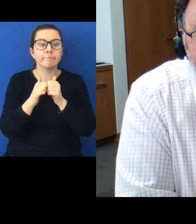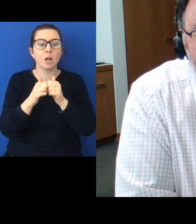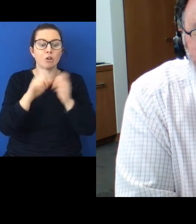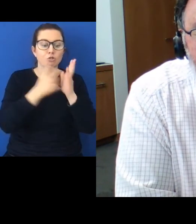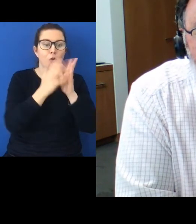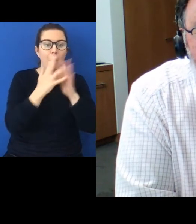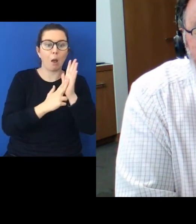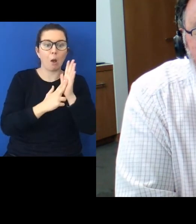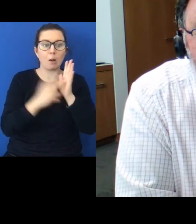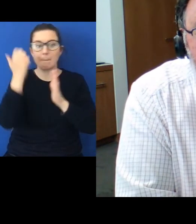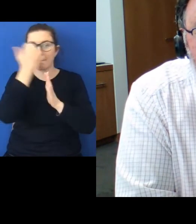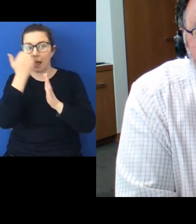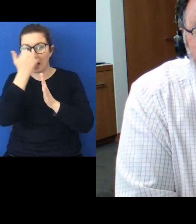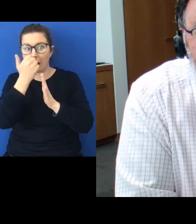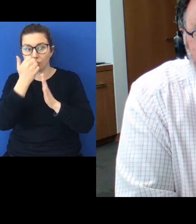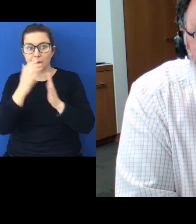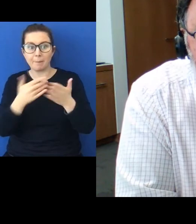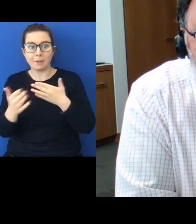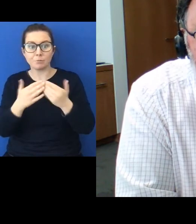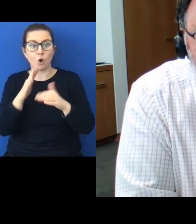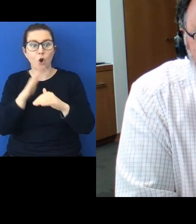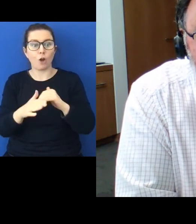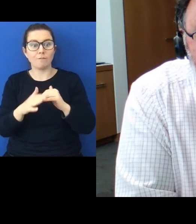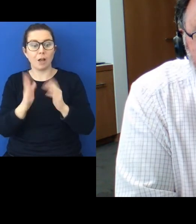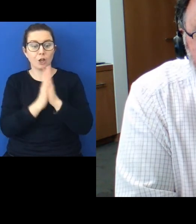over New Zealand's largest